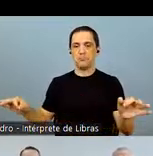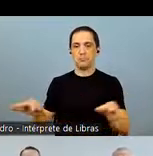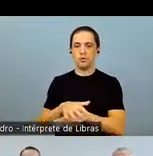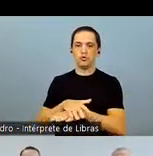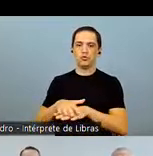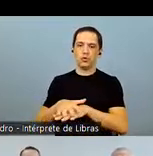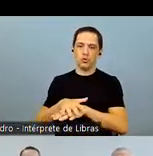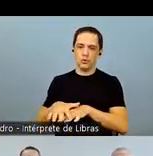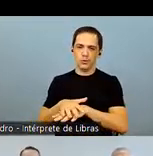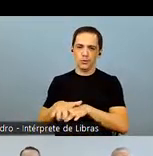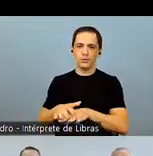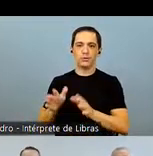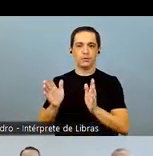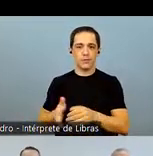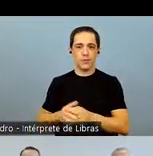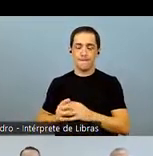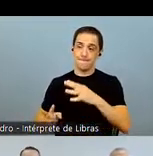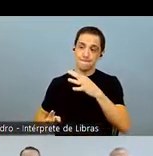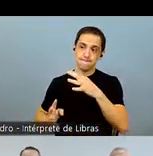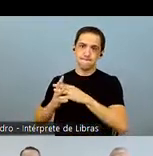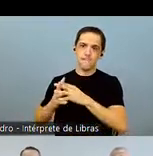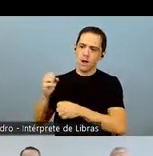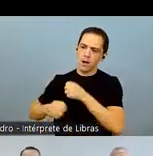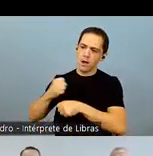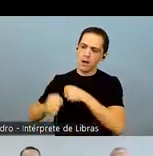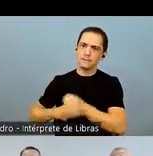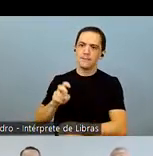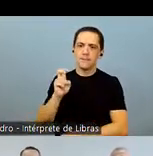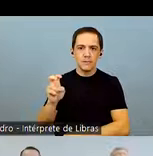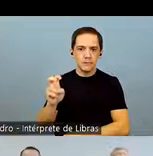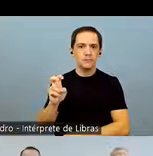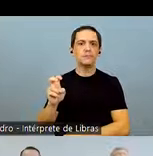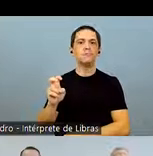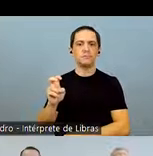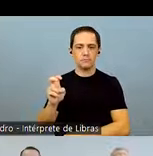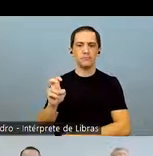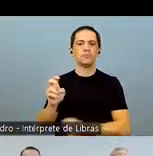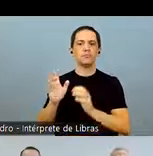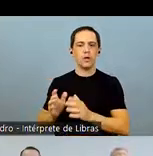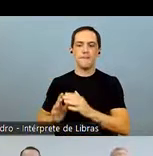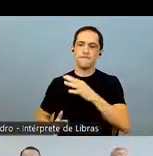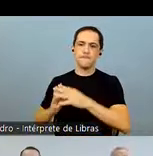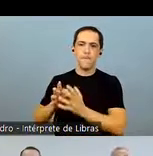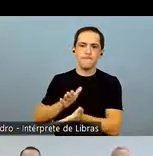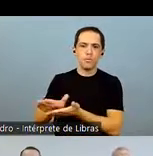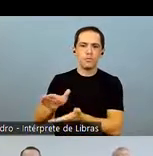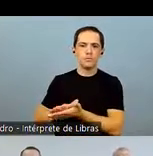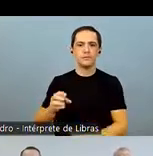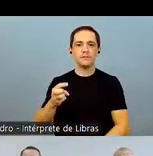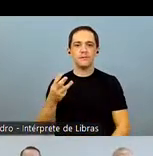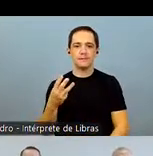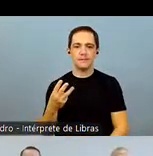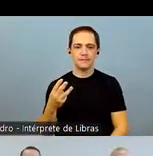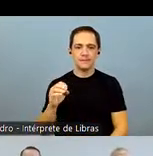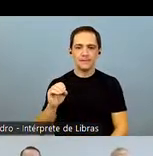operational side, we ended another soybean season with record yield for the fifth consecutive